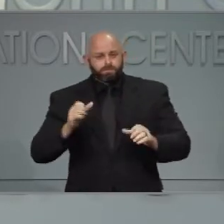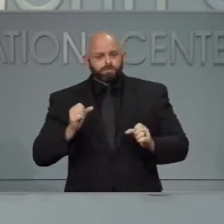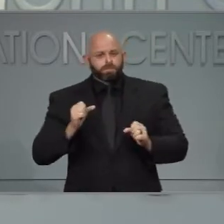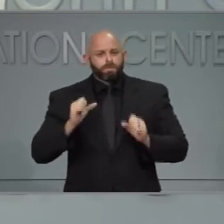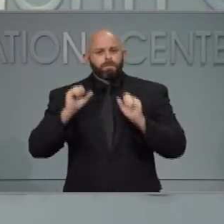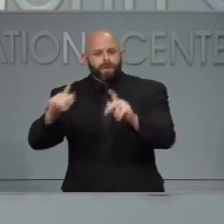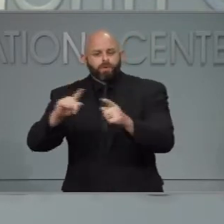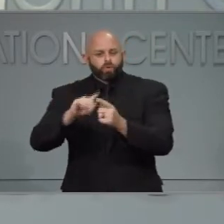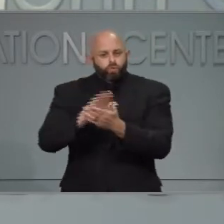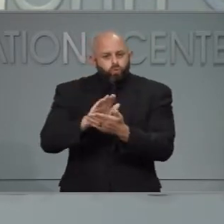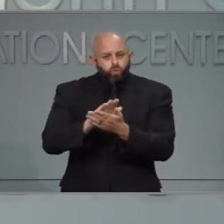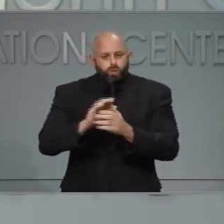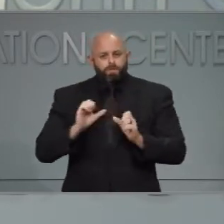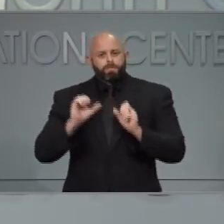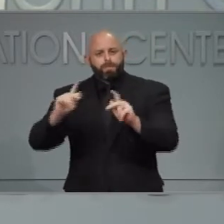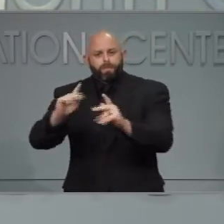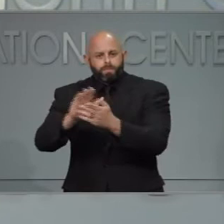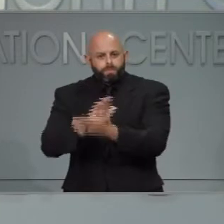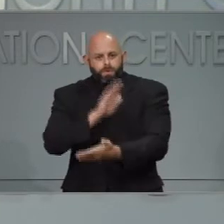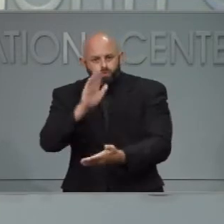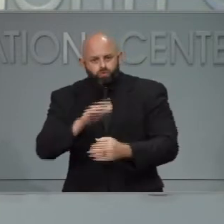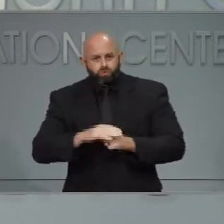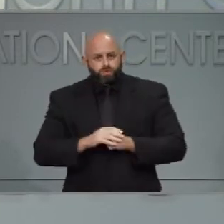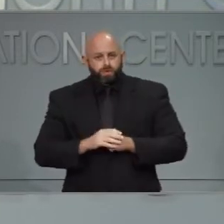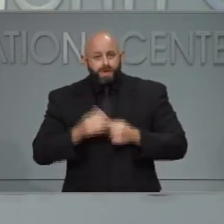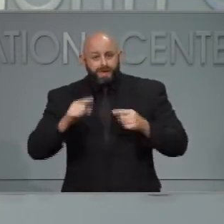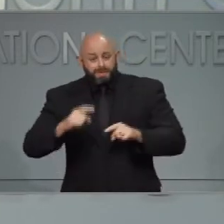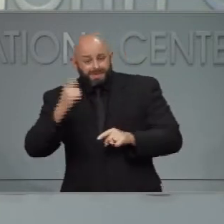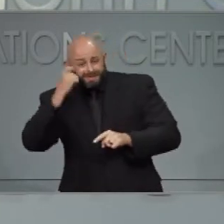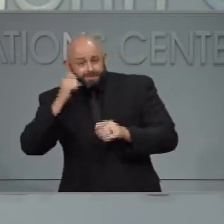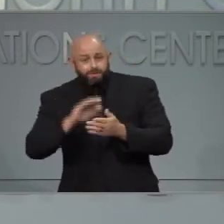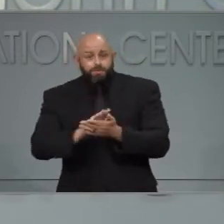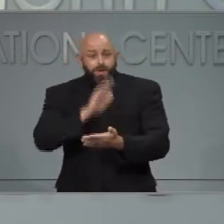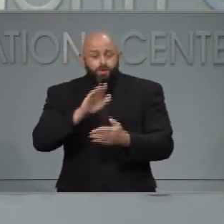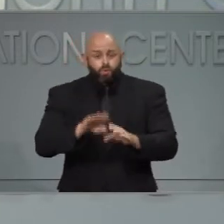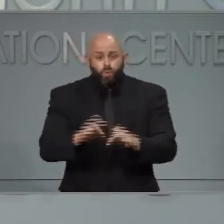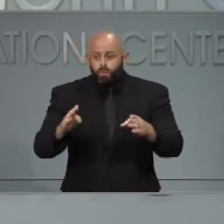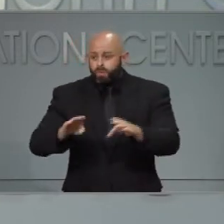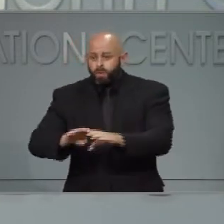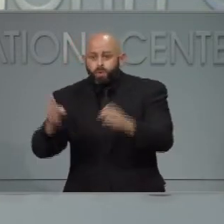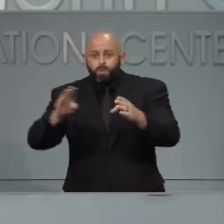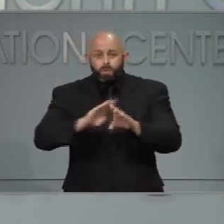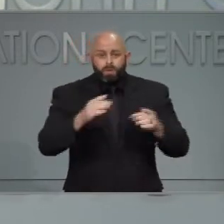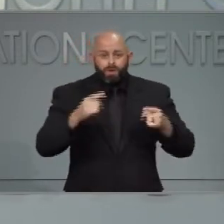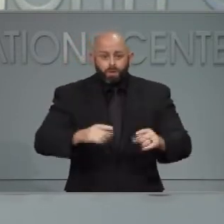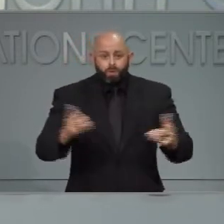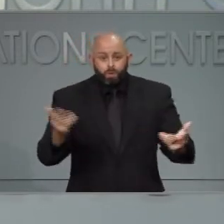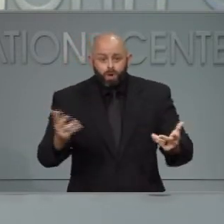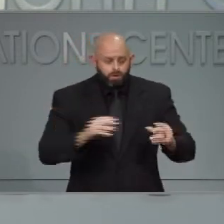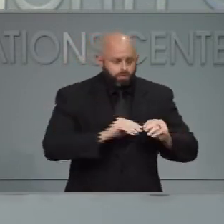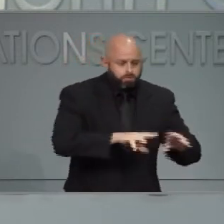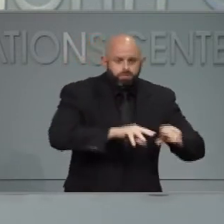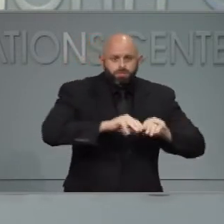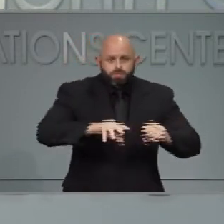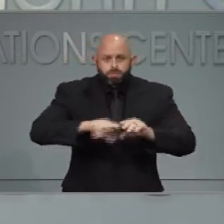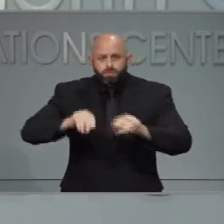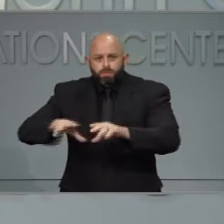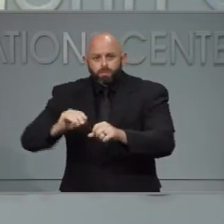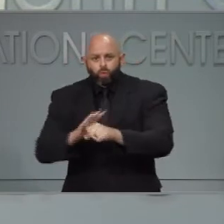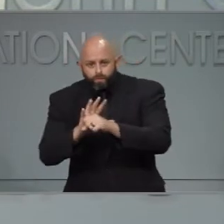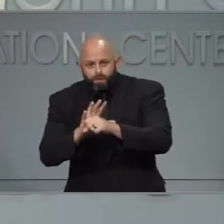Now, when our college and universities opened their campuses, we did see outbreaks and an increase in cases.